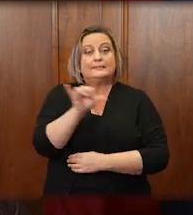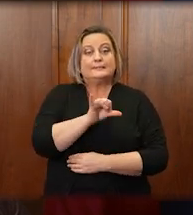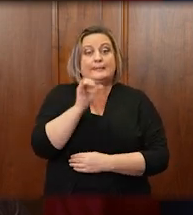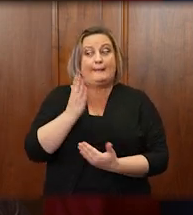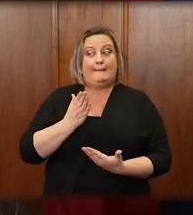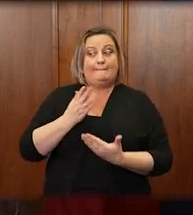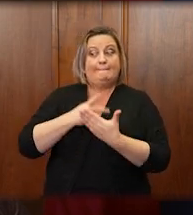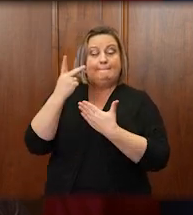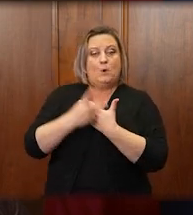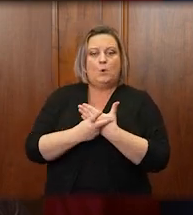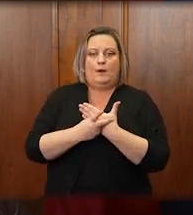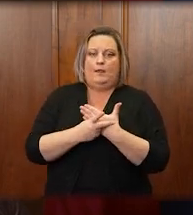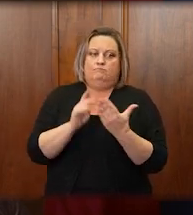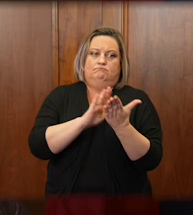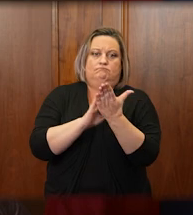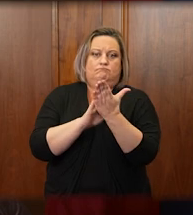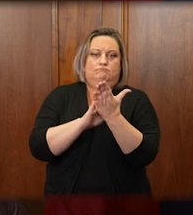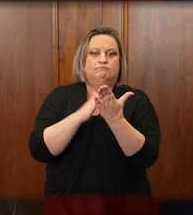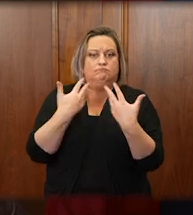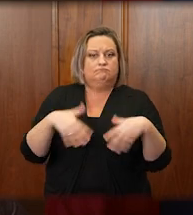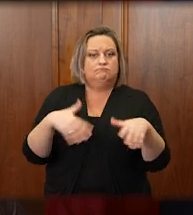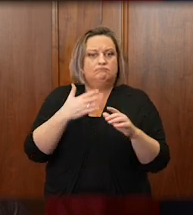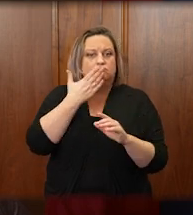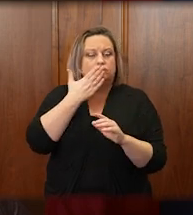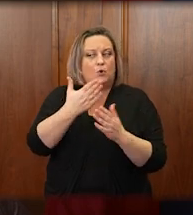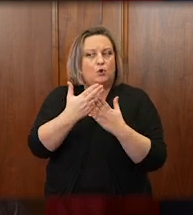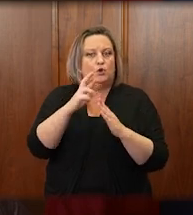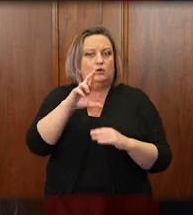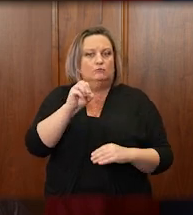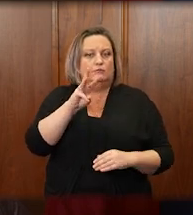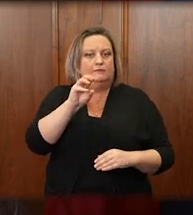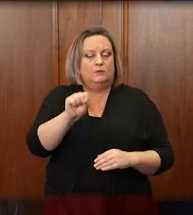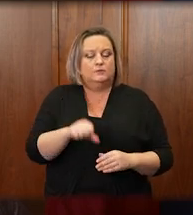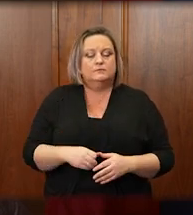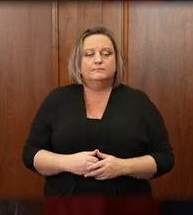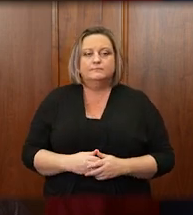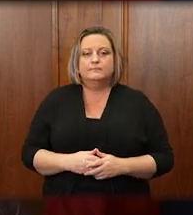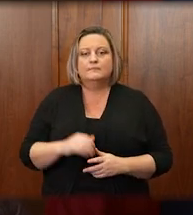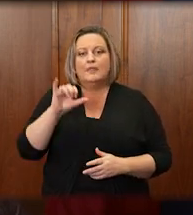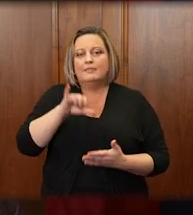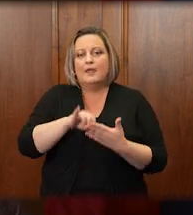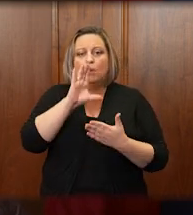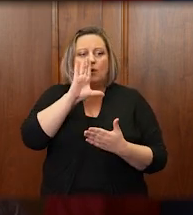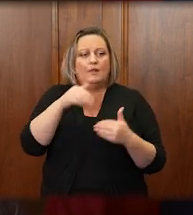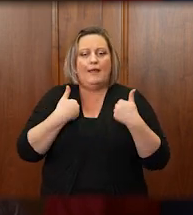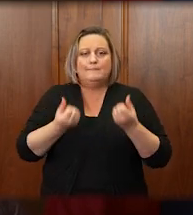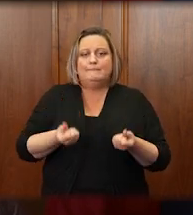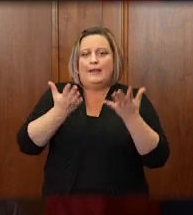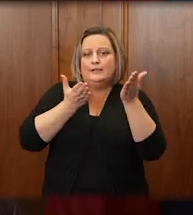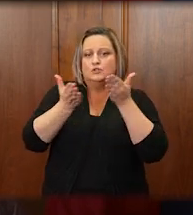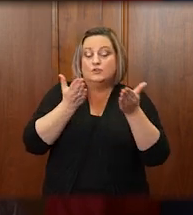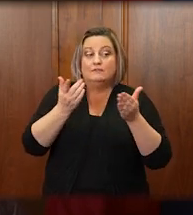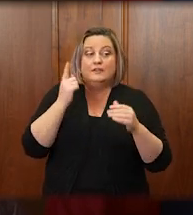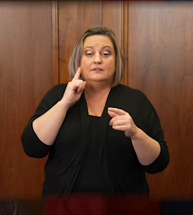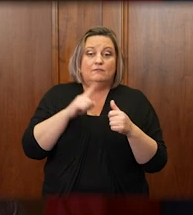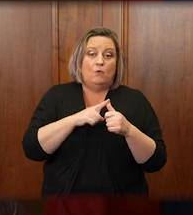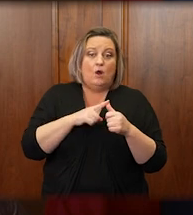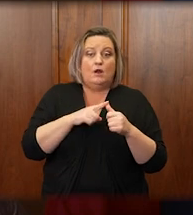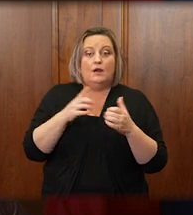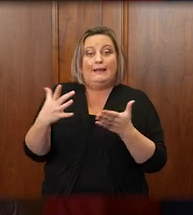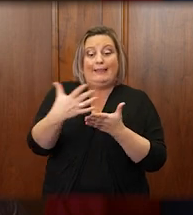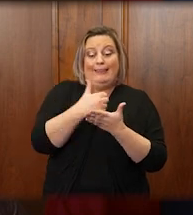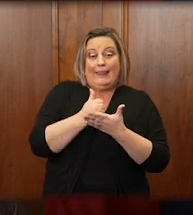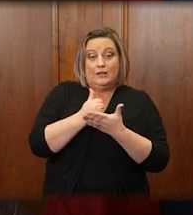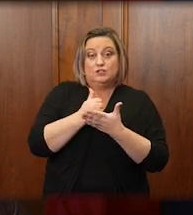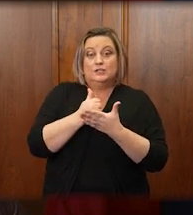reviews. The program will offer a variety of services, including collection and transmission of filing fees to the district